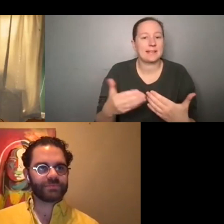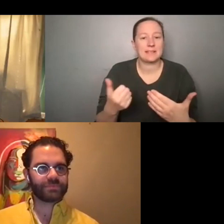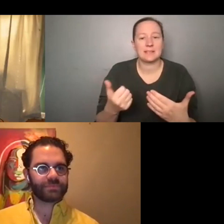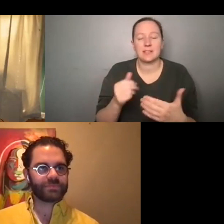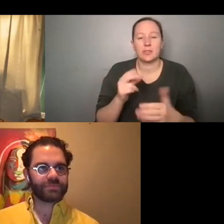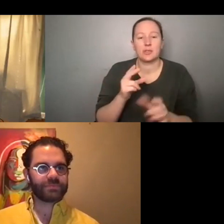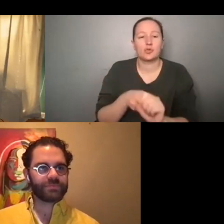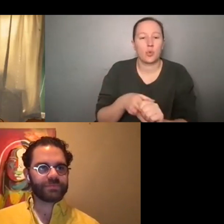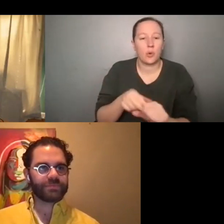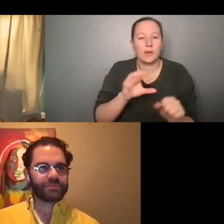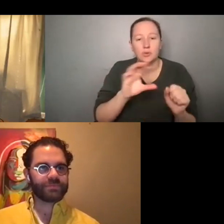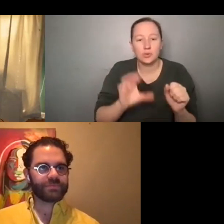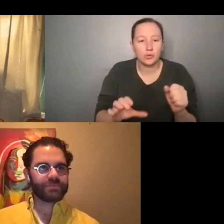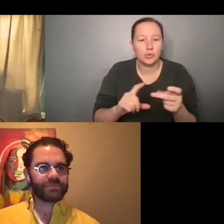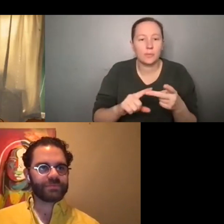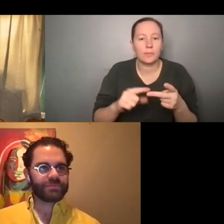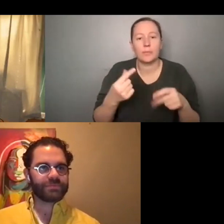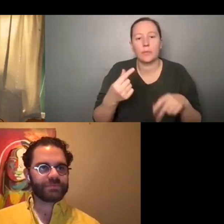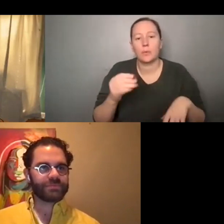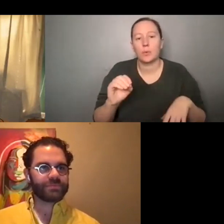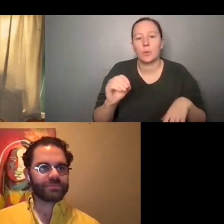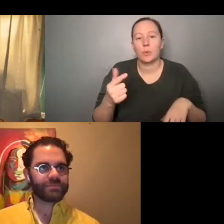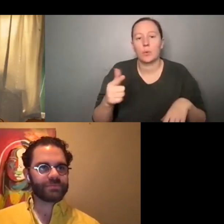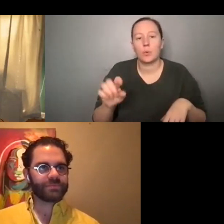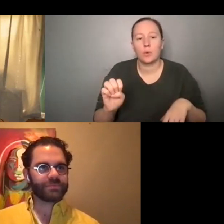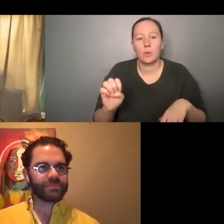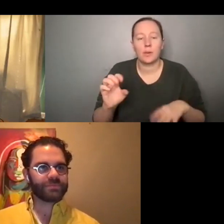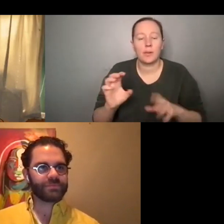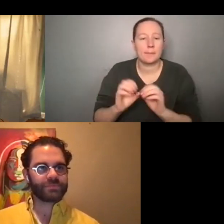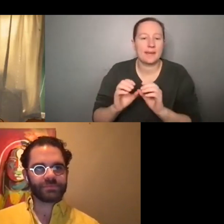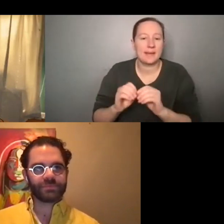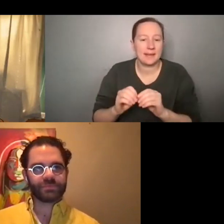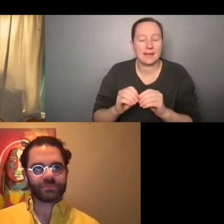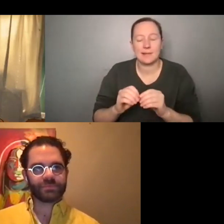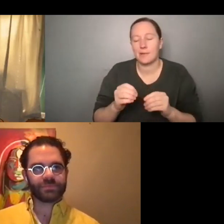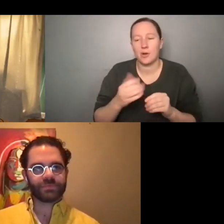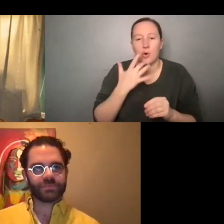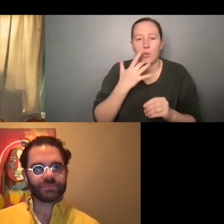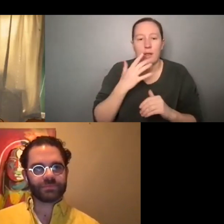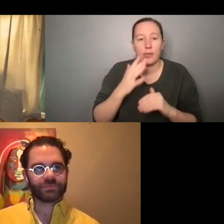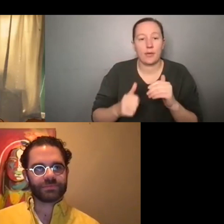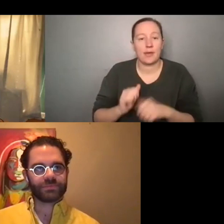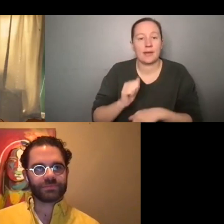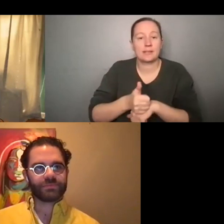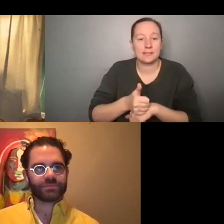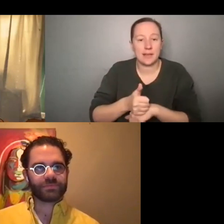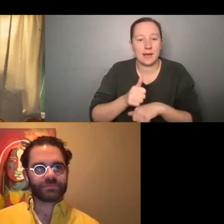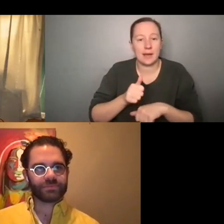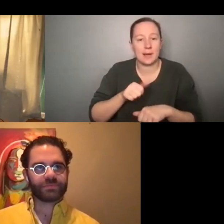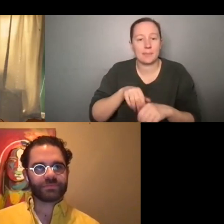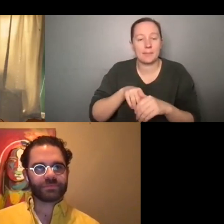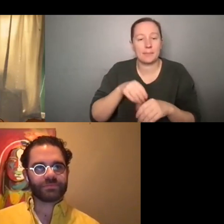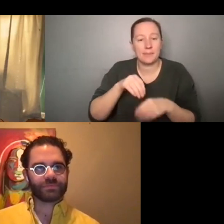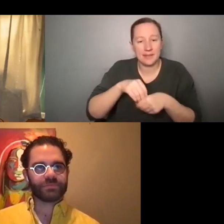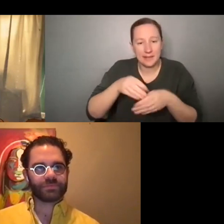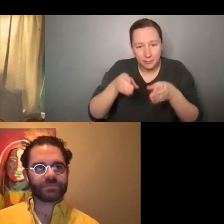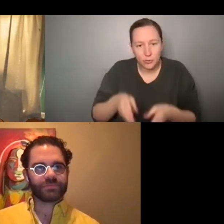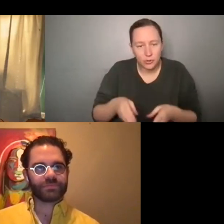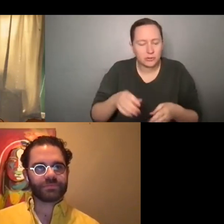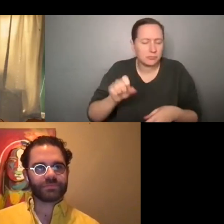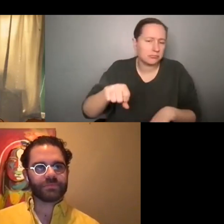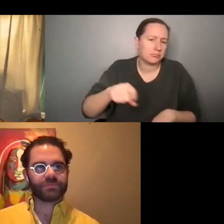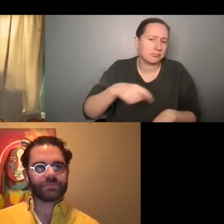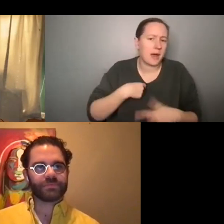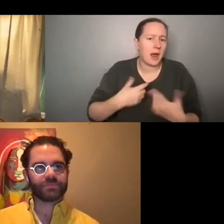zoom or a Google meet, you know, than it is to like plan and schedule and coordinate a coffee. Like as much as I want to meet people